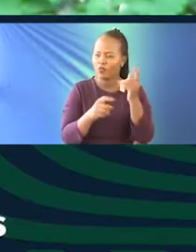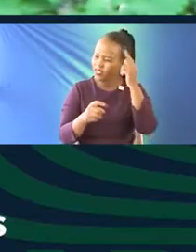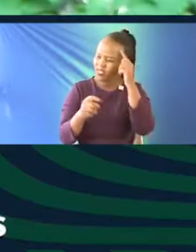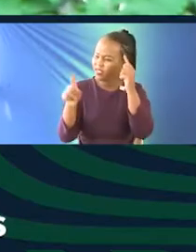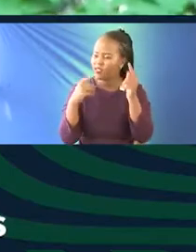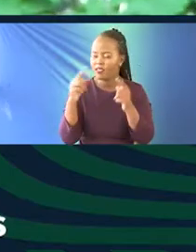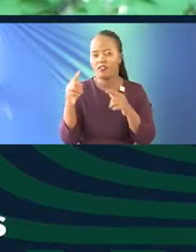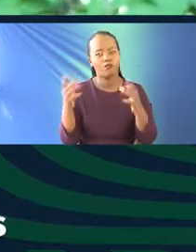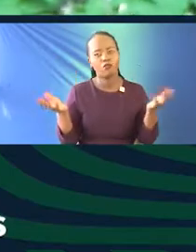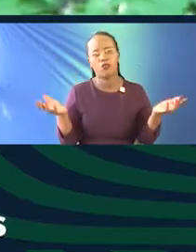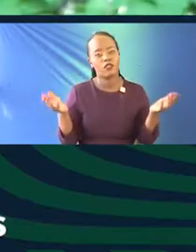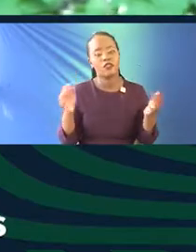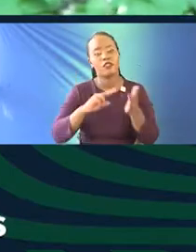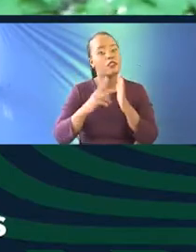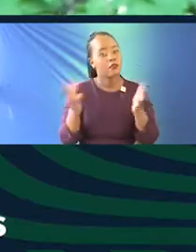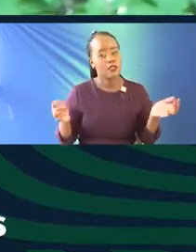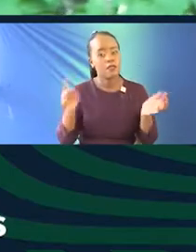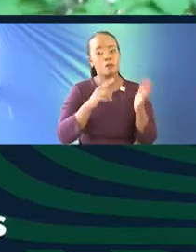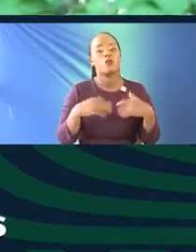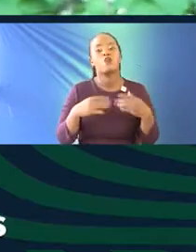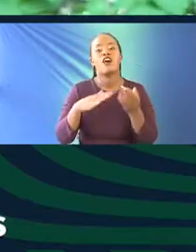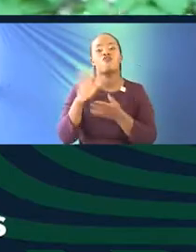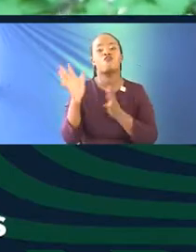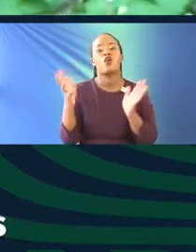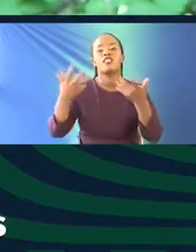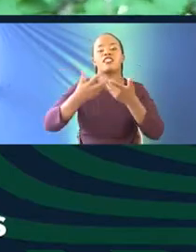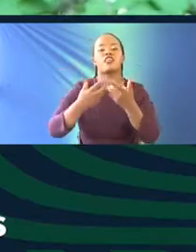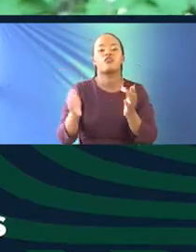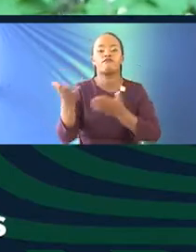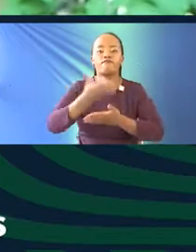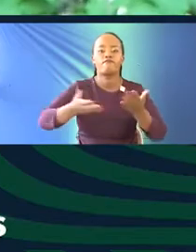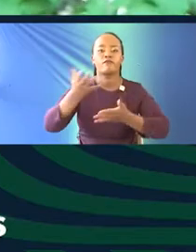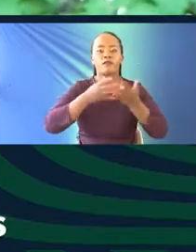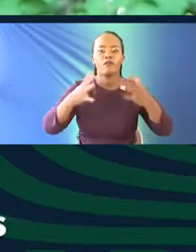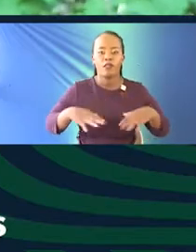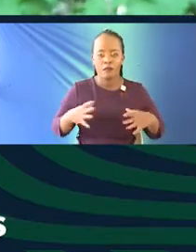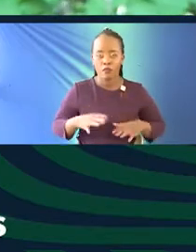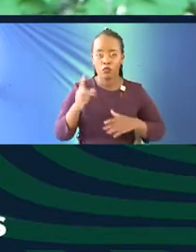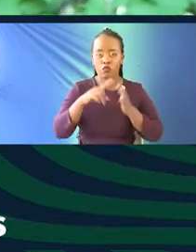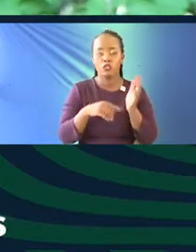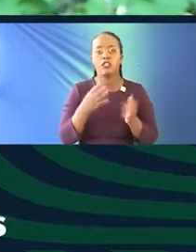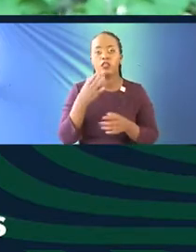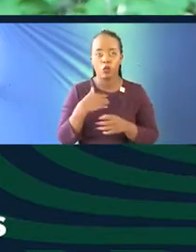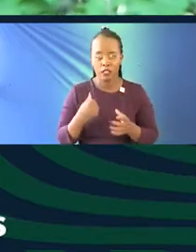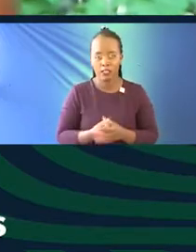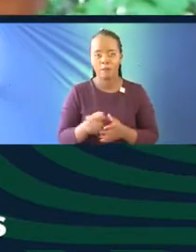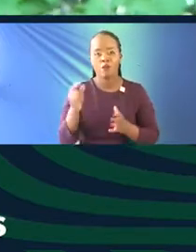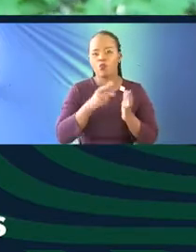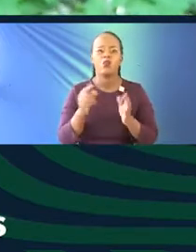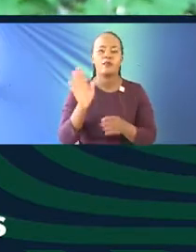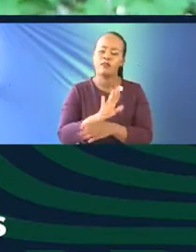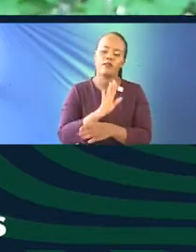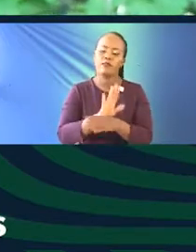God, what have they said? So there's a lot of interaction also with that community who say, we want this, we want this, we want that. So we're